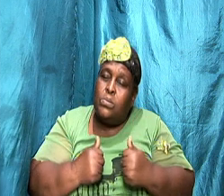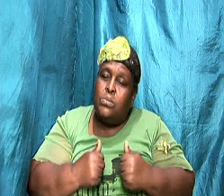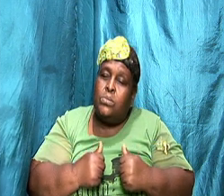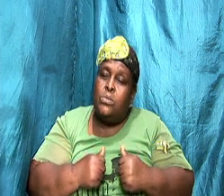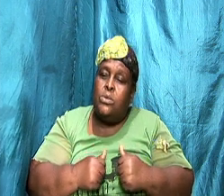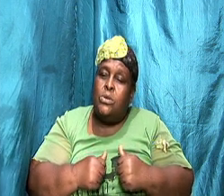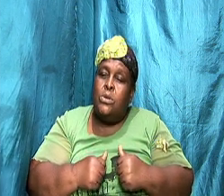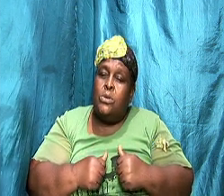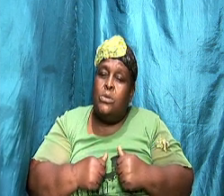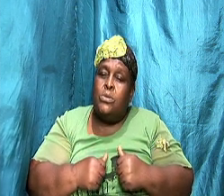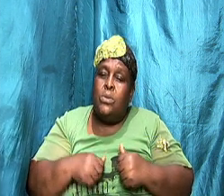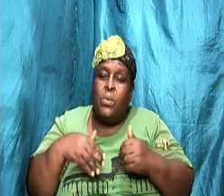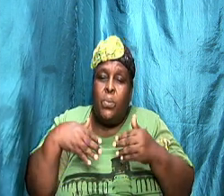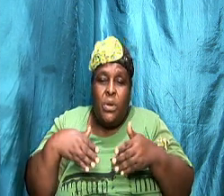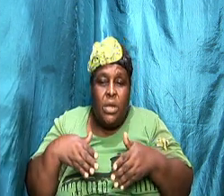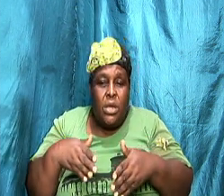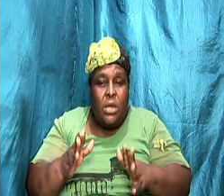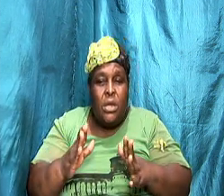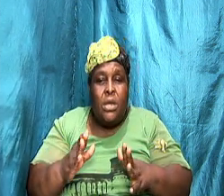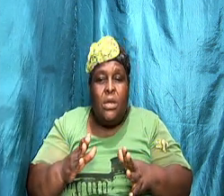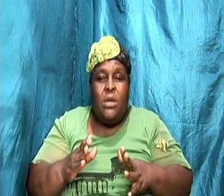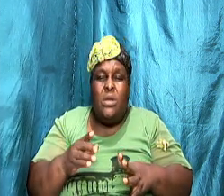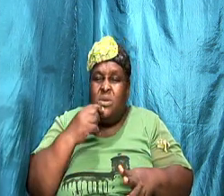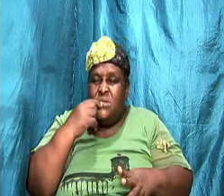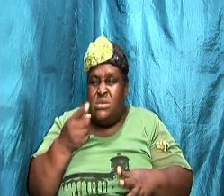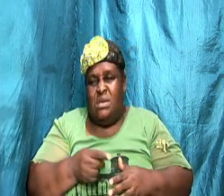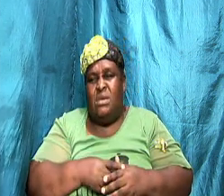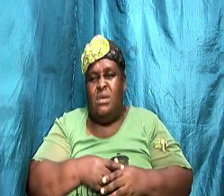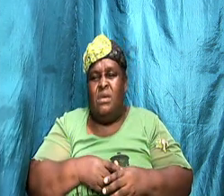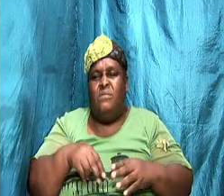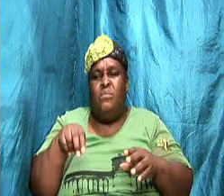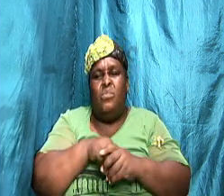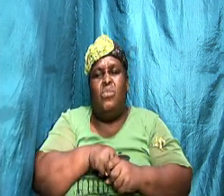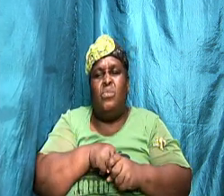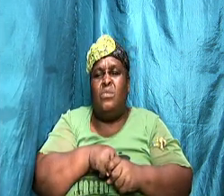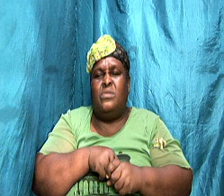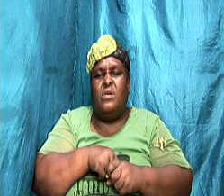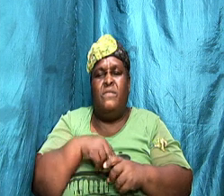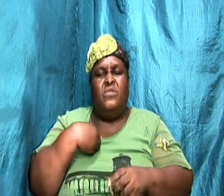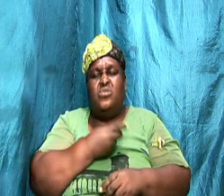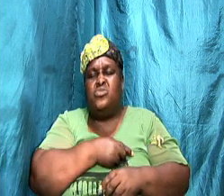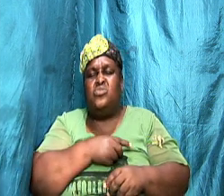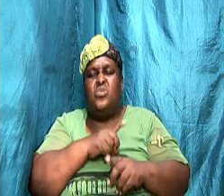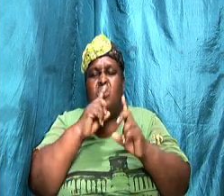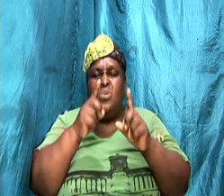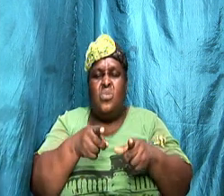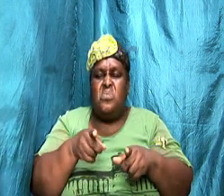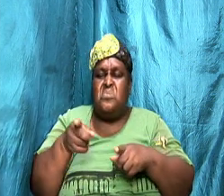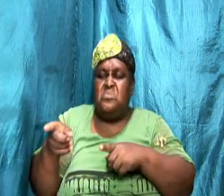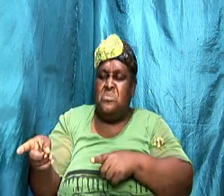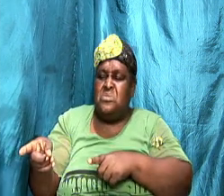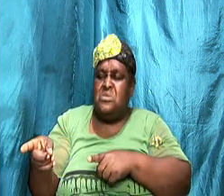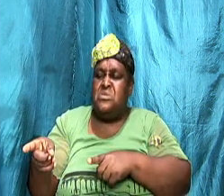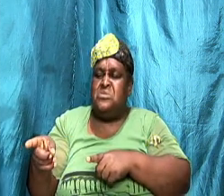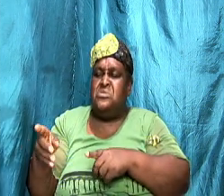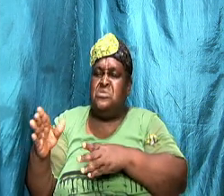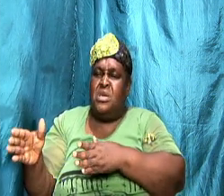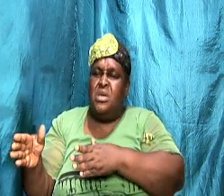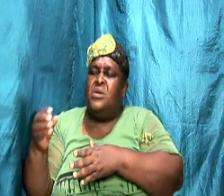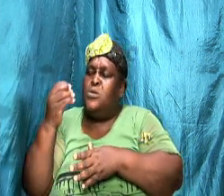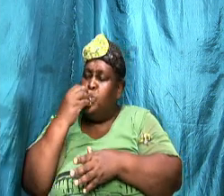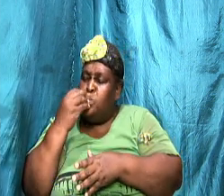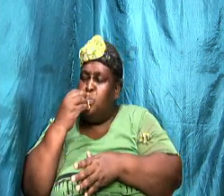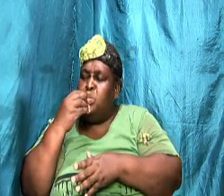a solution to say look here if both of us go to this side and we eat half the